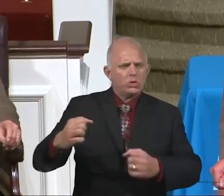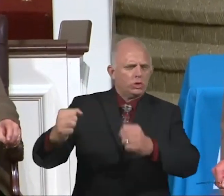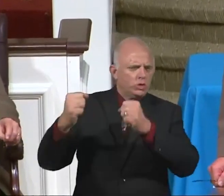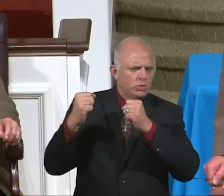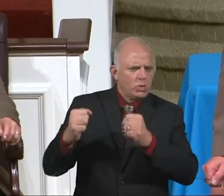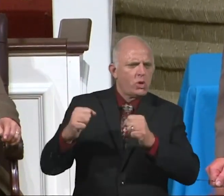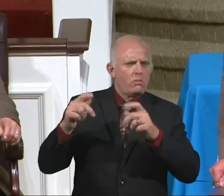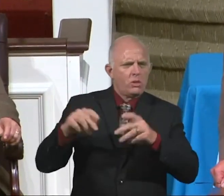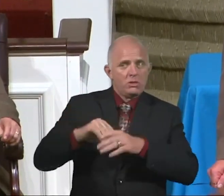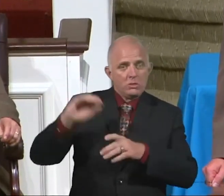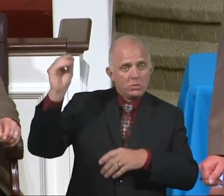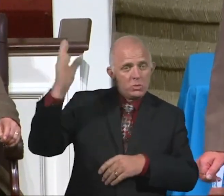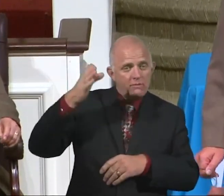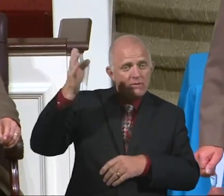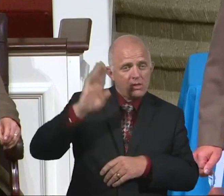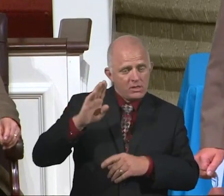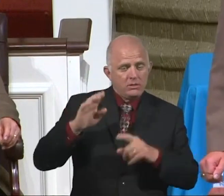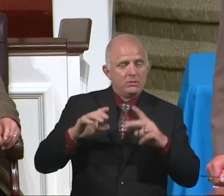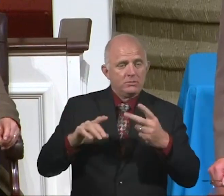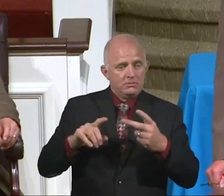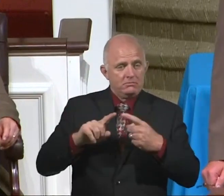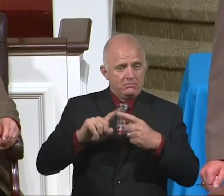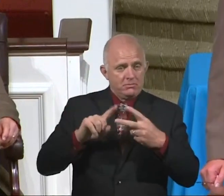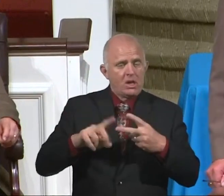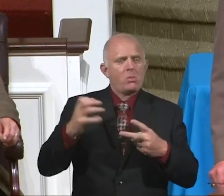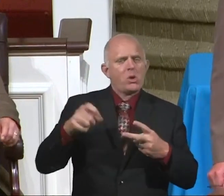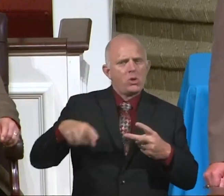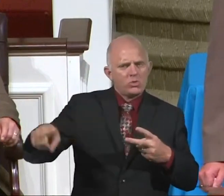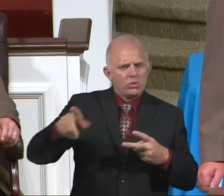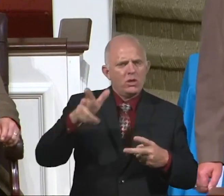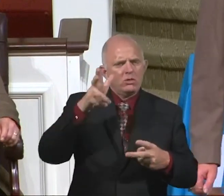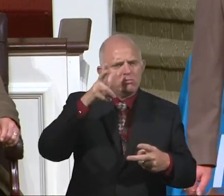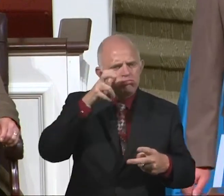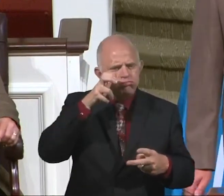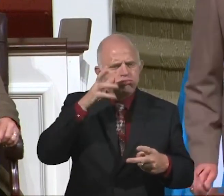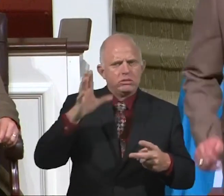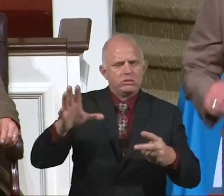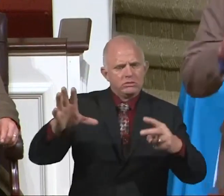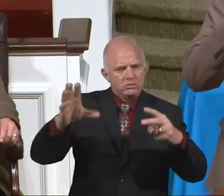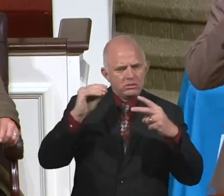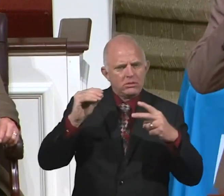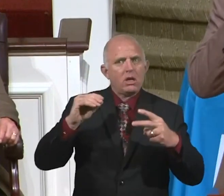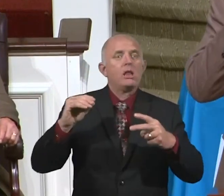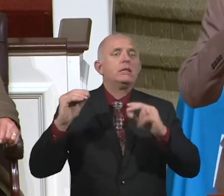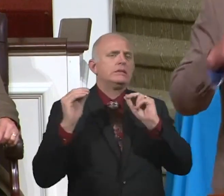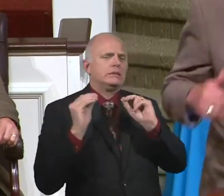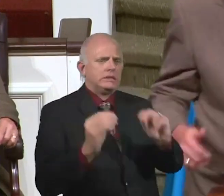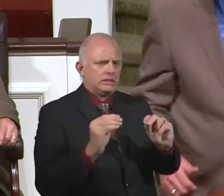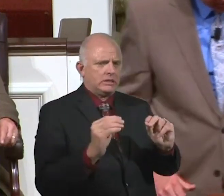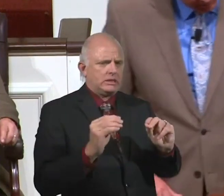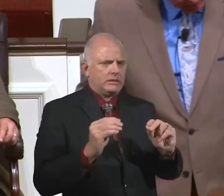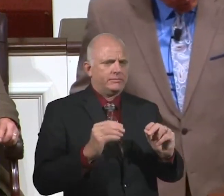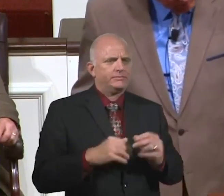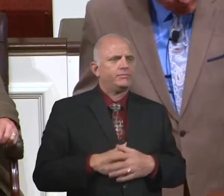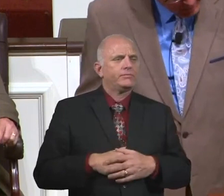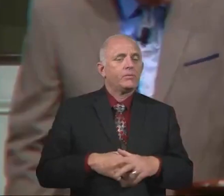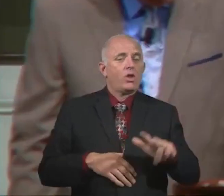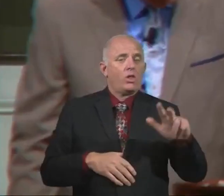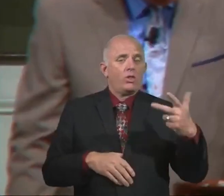of Christ. Number two, I want you to take the things you've learned and pass them on to other people. Number three, look at verse number three if you would please.